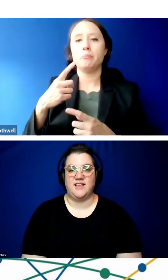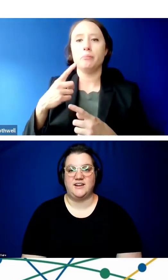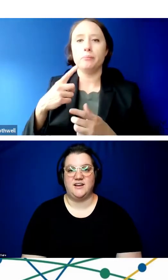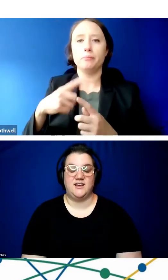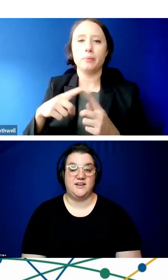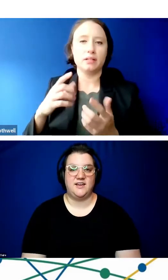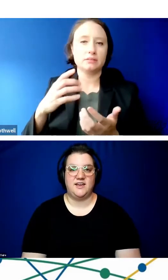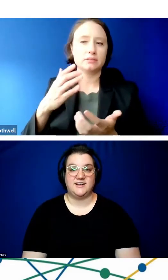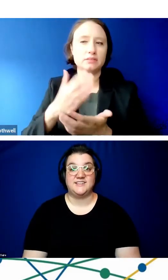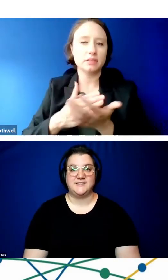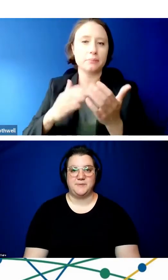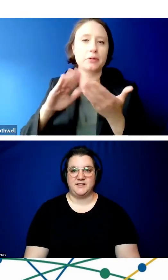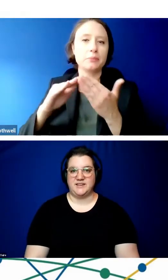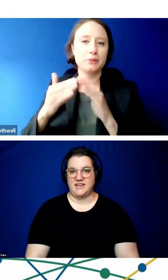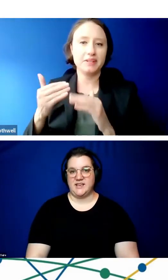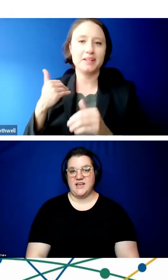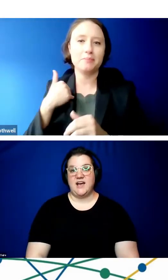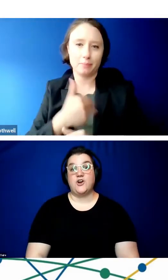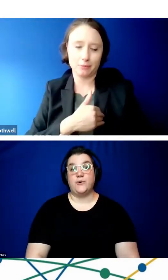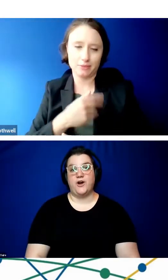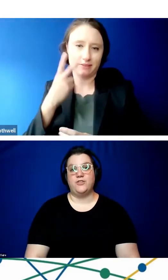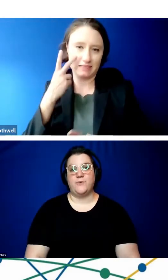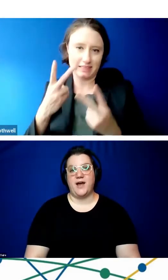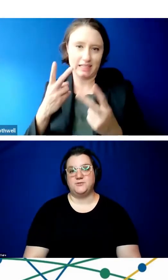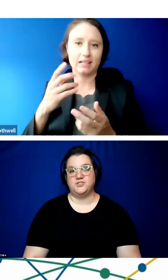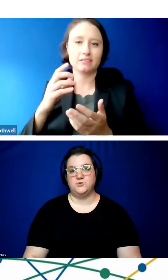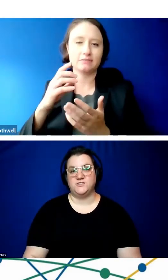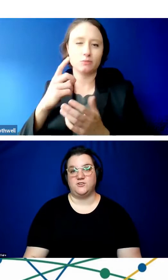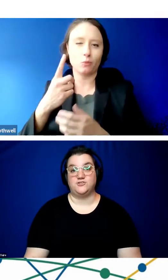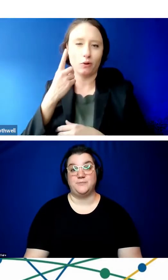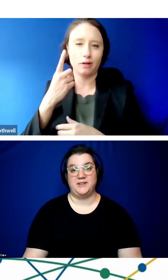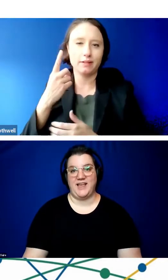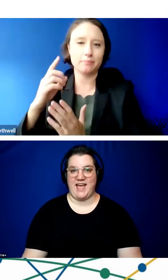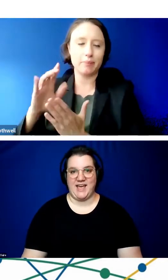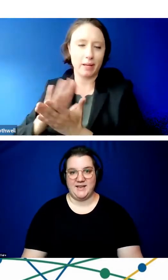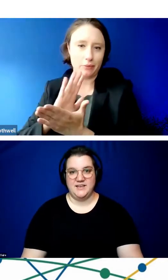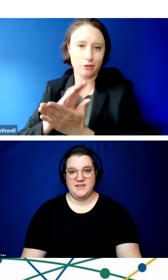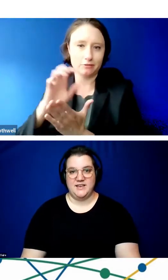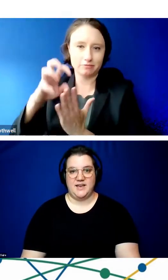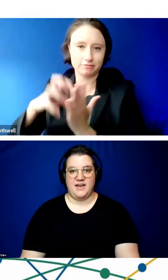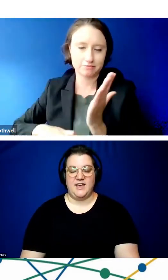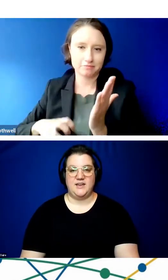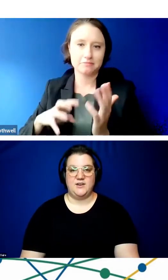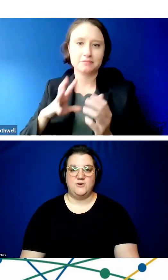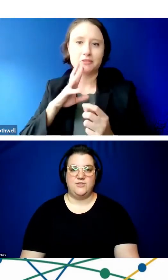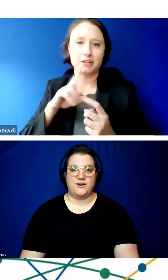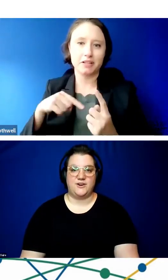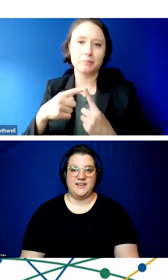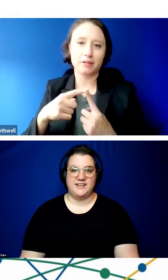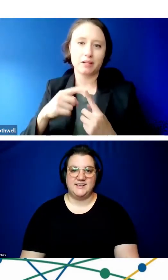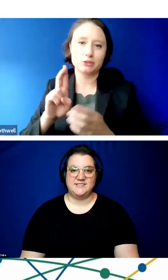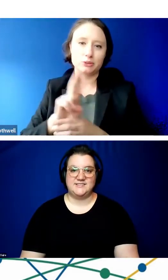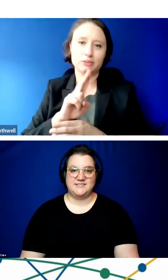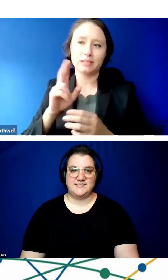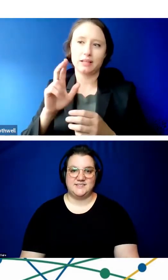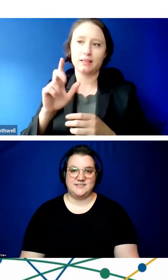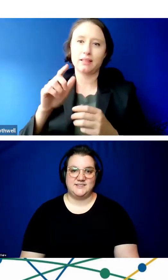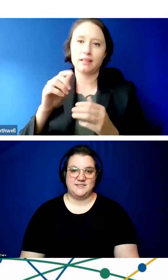accessibility, going all the way up to what's called AAA. There